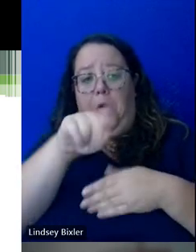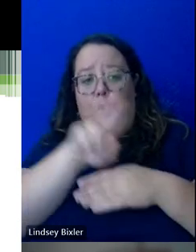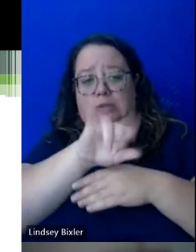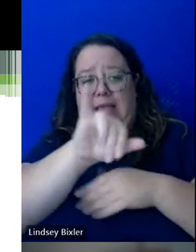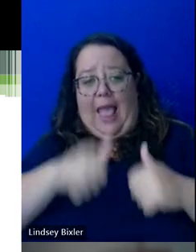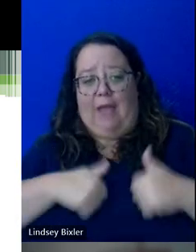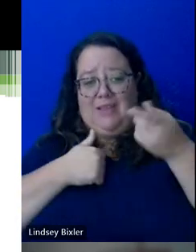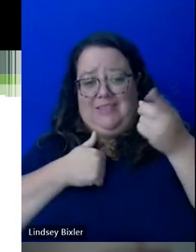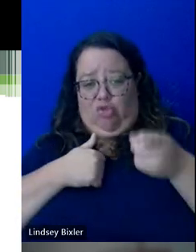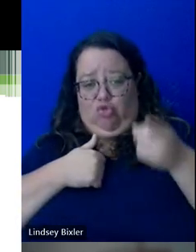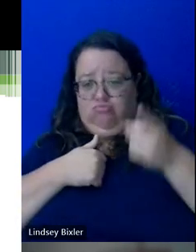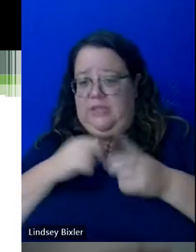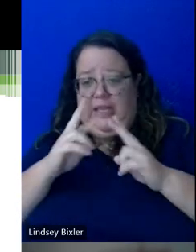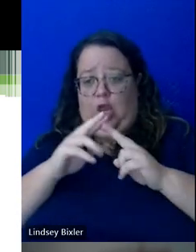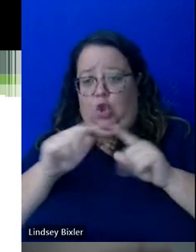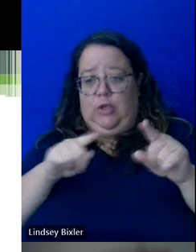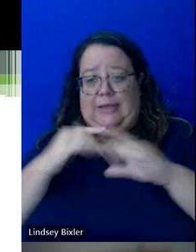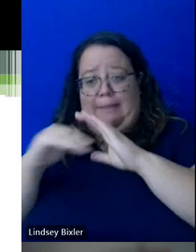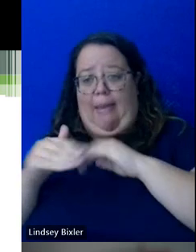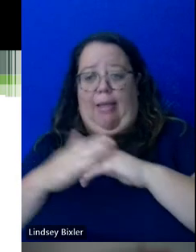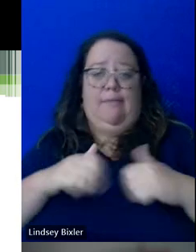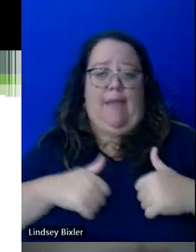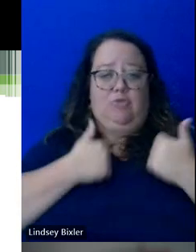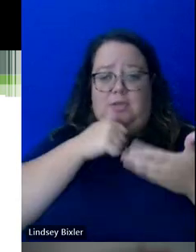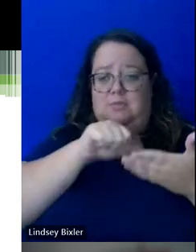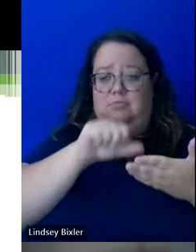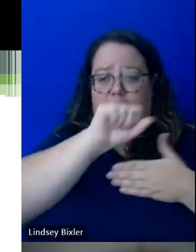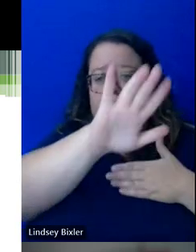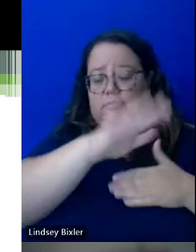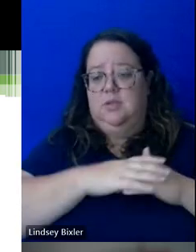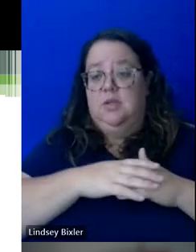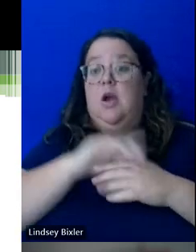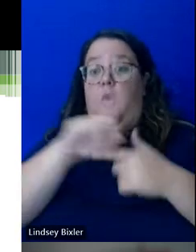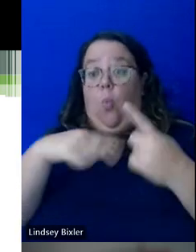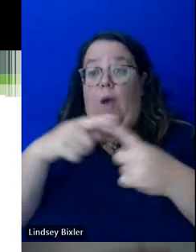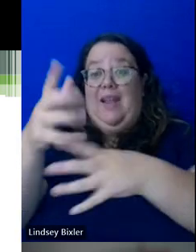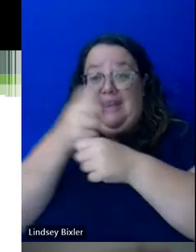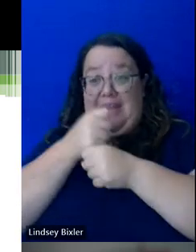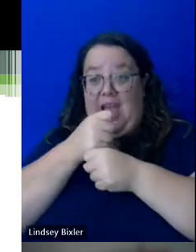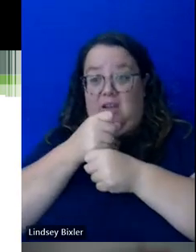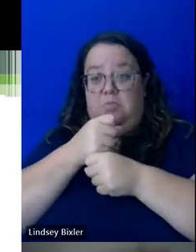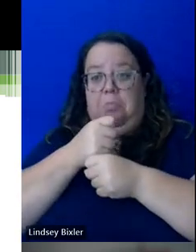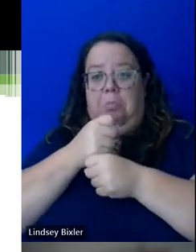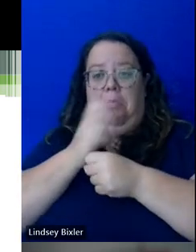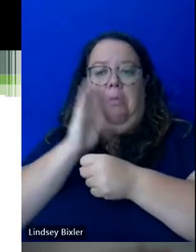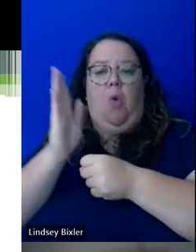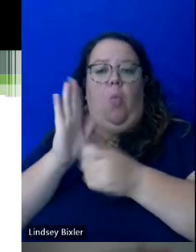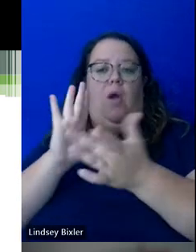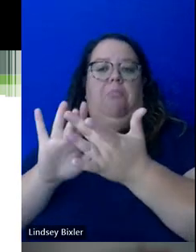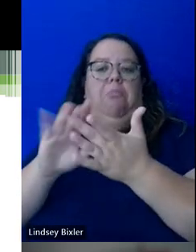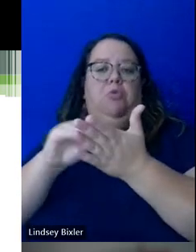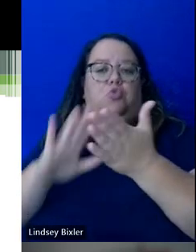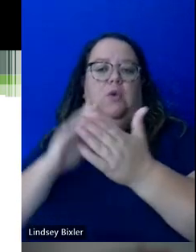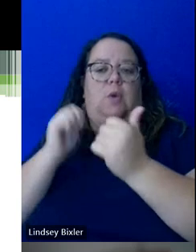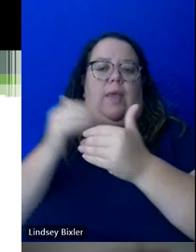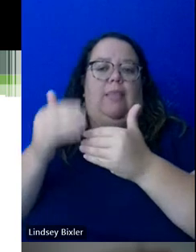Either one of those options is fine. And once we receive that, then, you know, we'll be in touch with the student around next